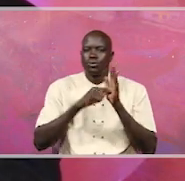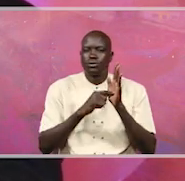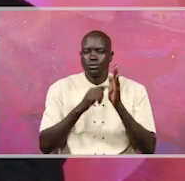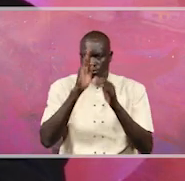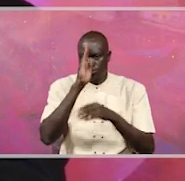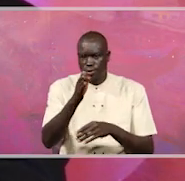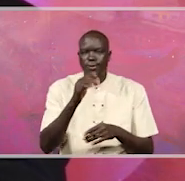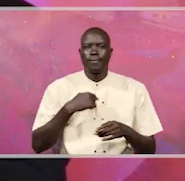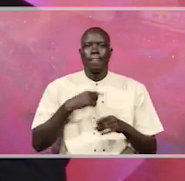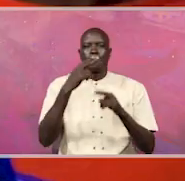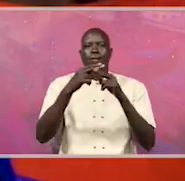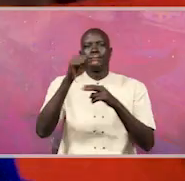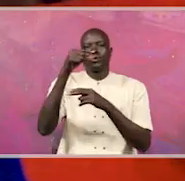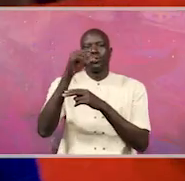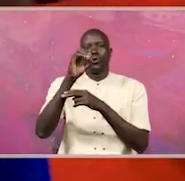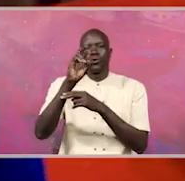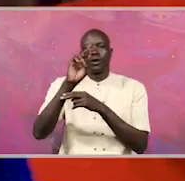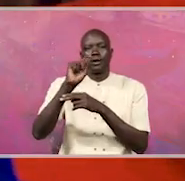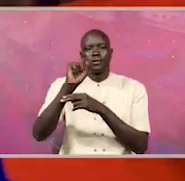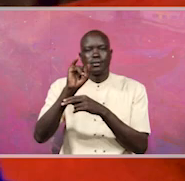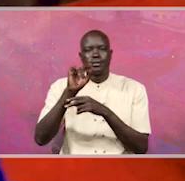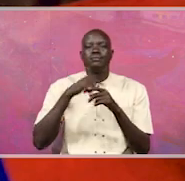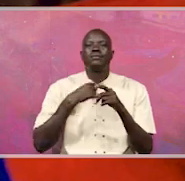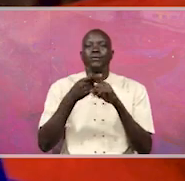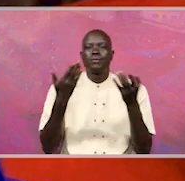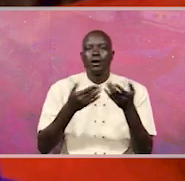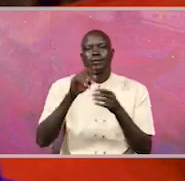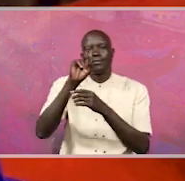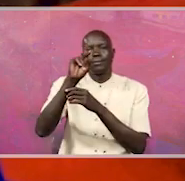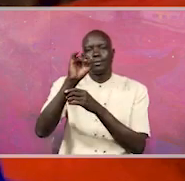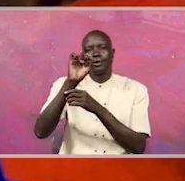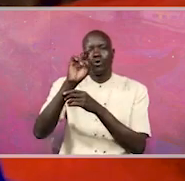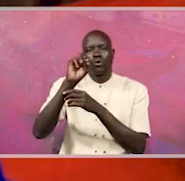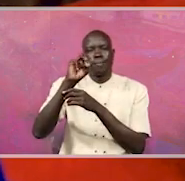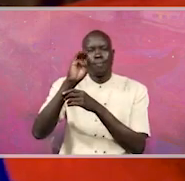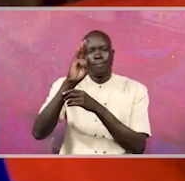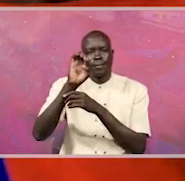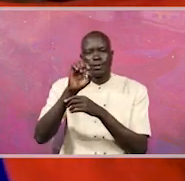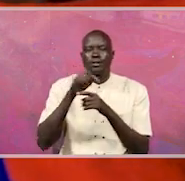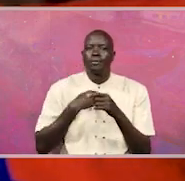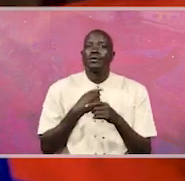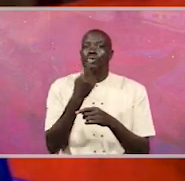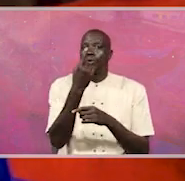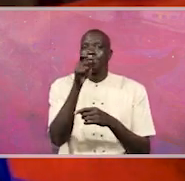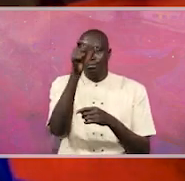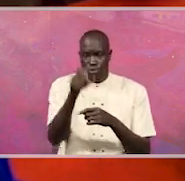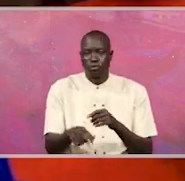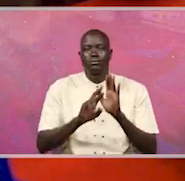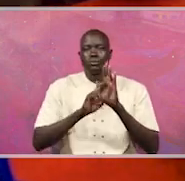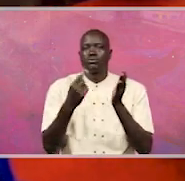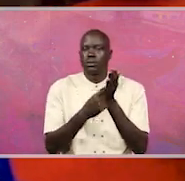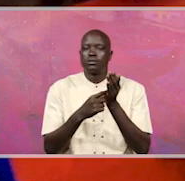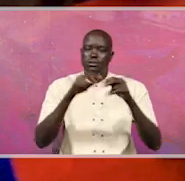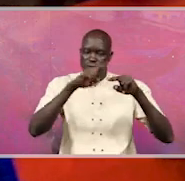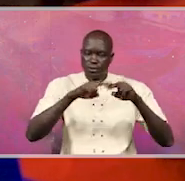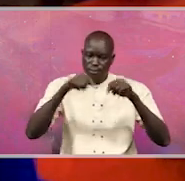Okay, I'm called Goretti. I'm from Chironbe. I'm one of the citizens seated here. My